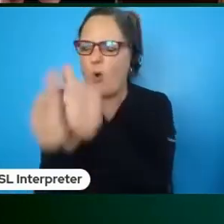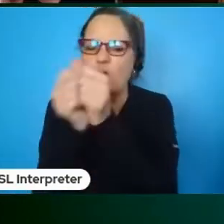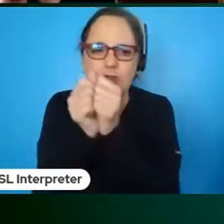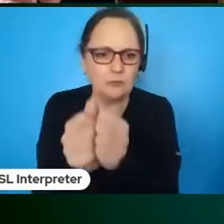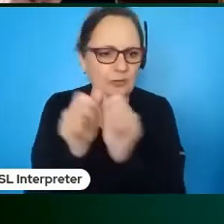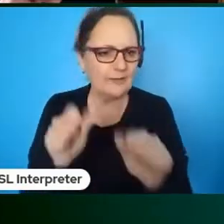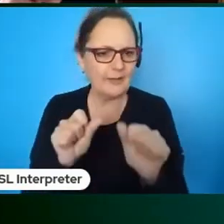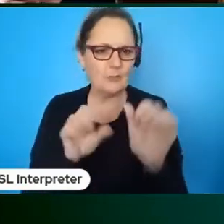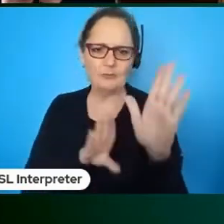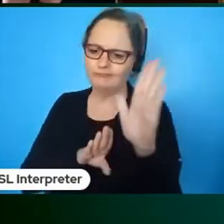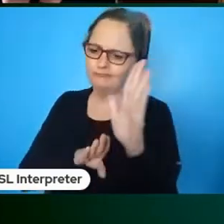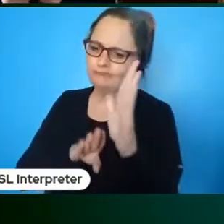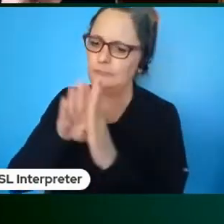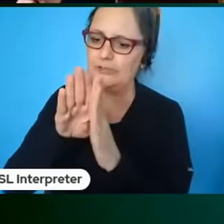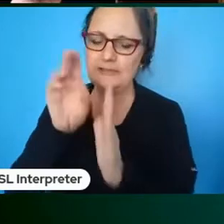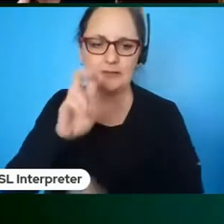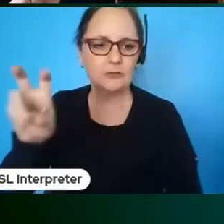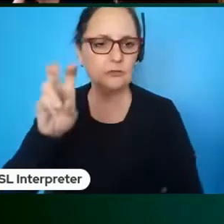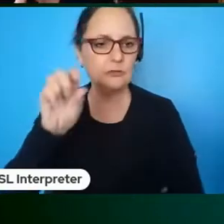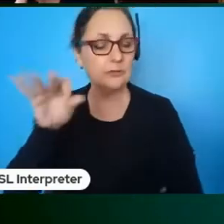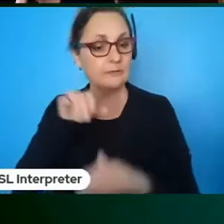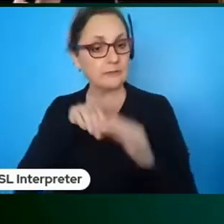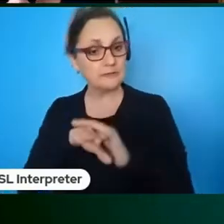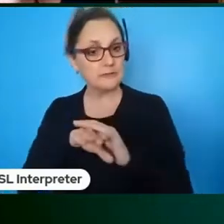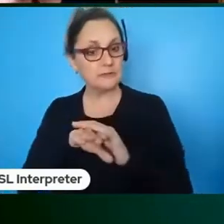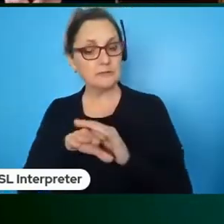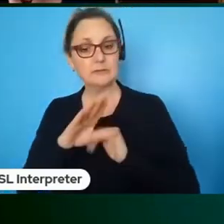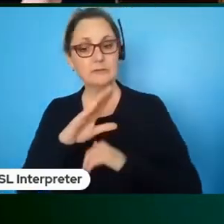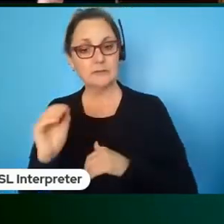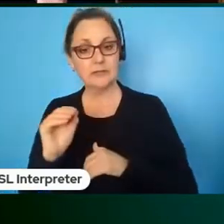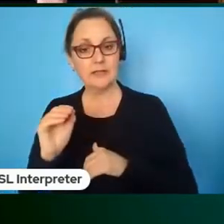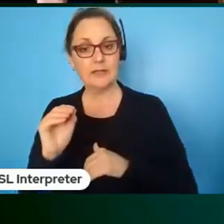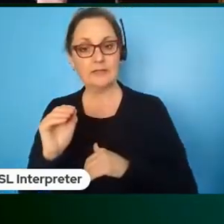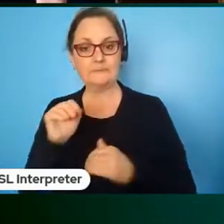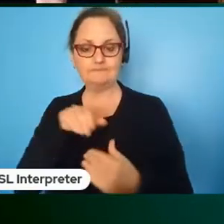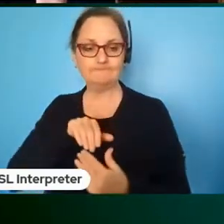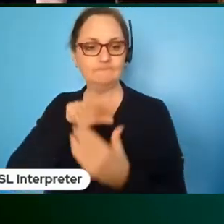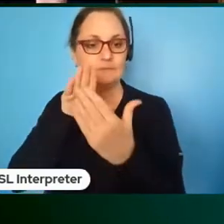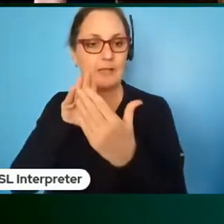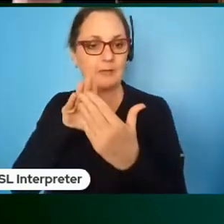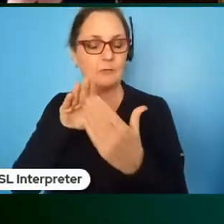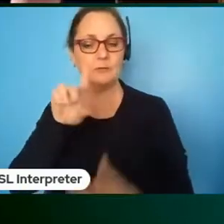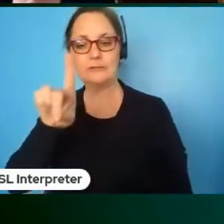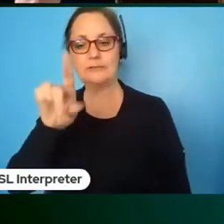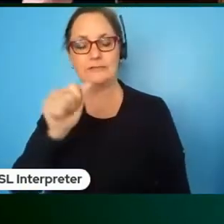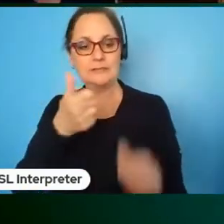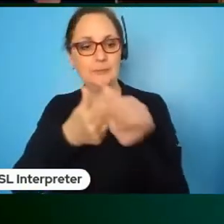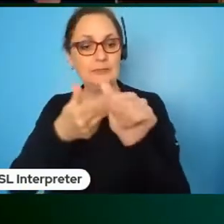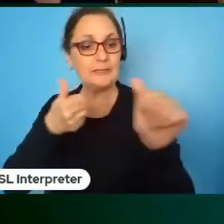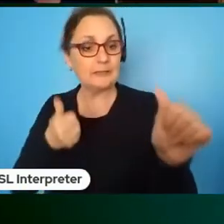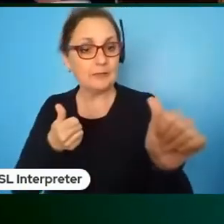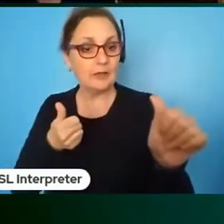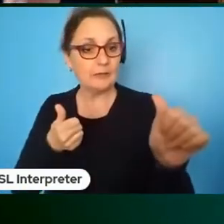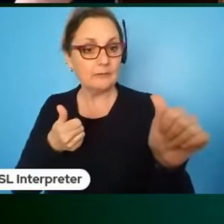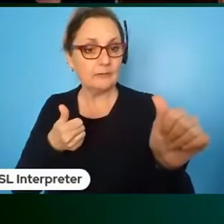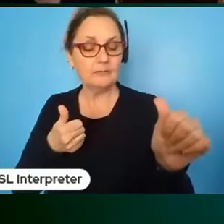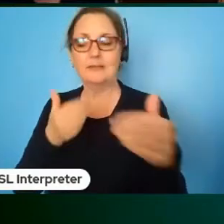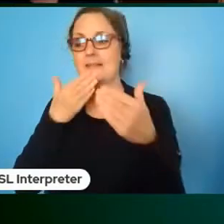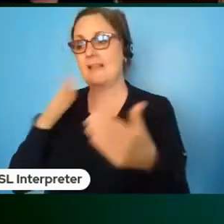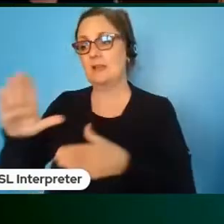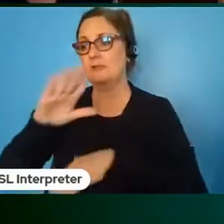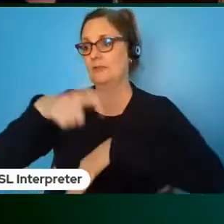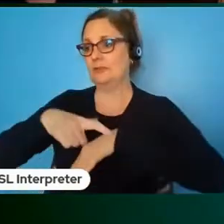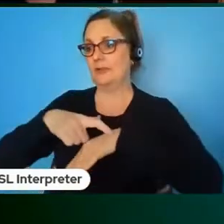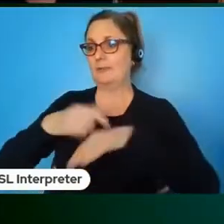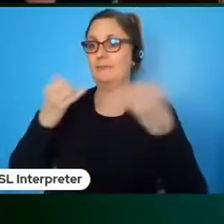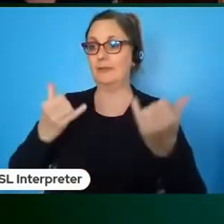journey of accessibility and tackle the disability divide thank you for your time and i'll turn it back for